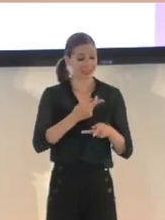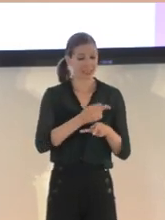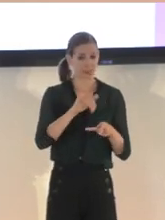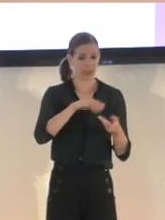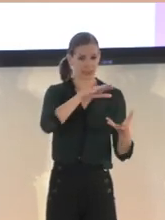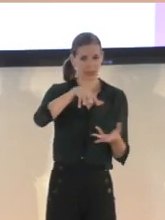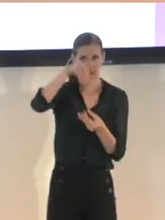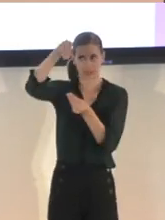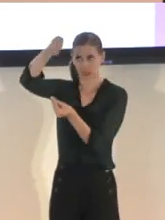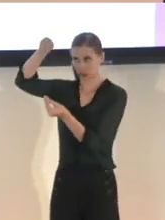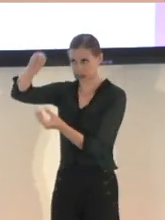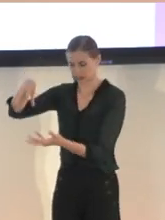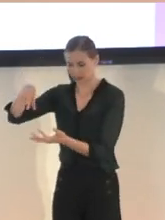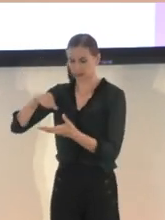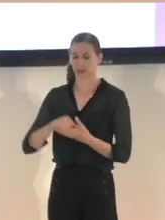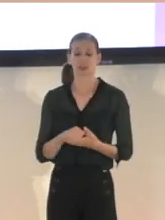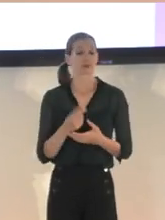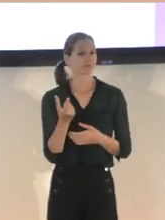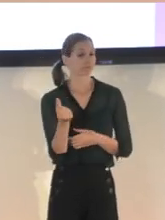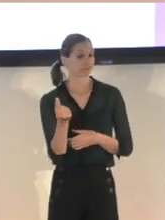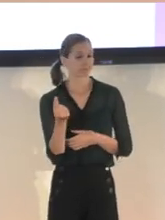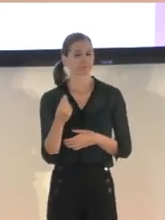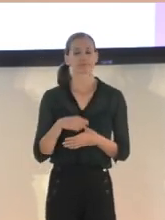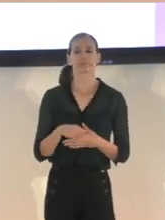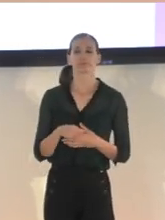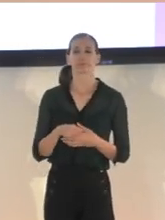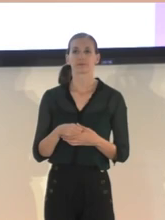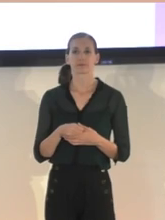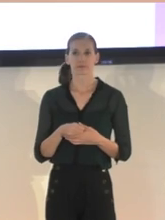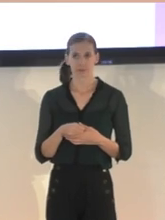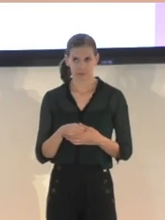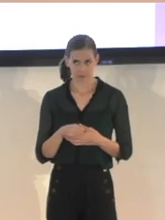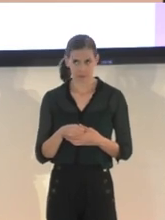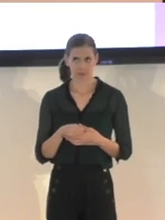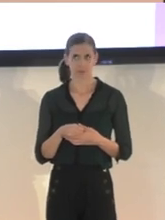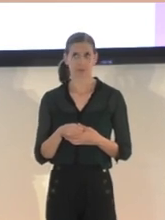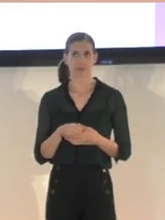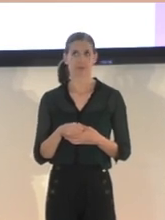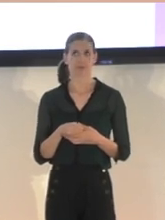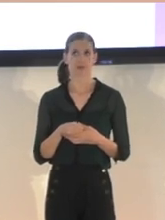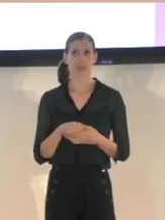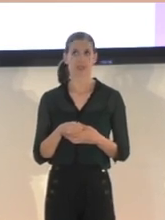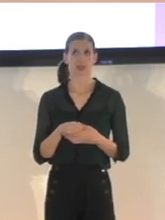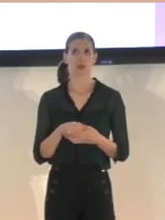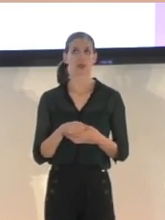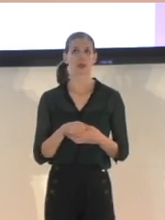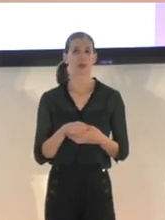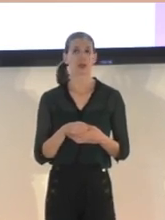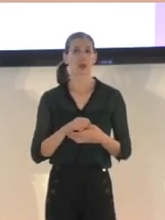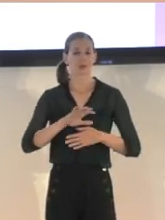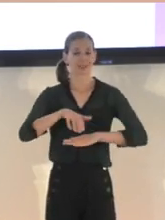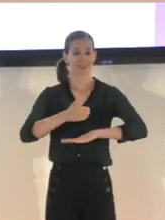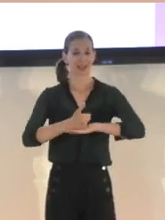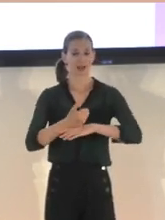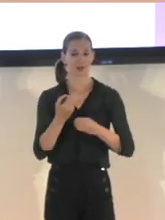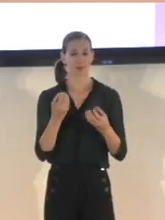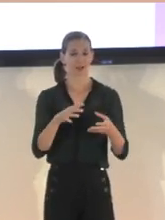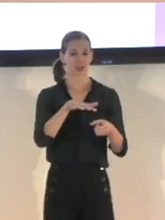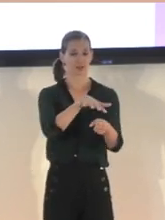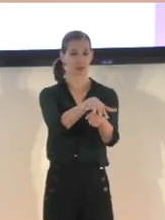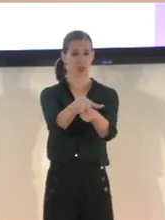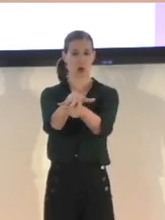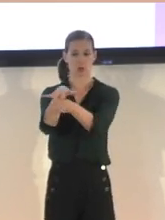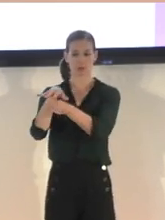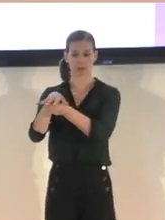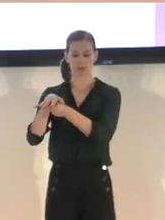to make this work was we hand authored a bunch of zones that when the player is pointing